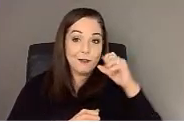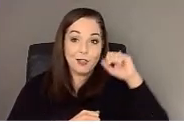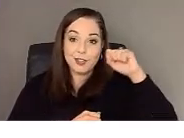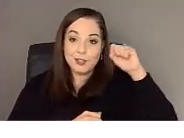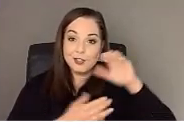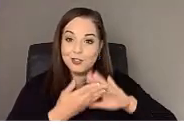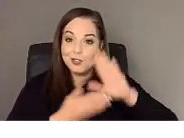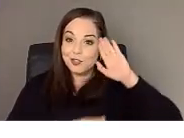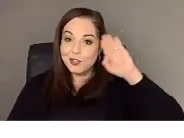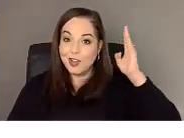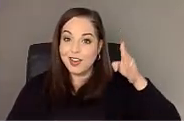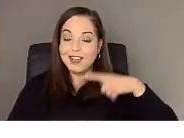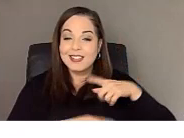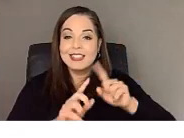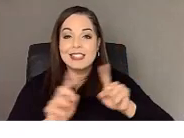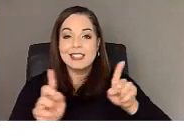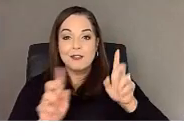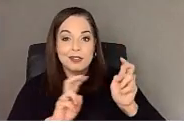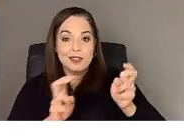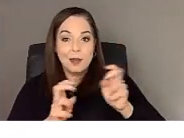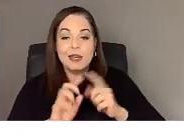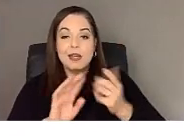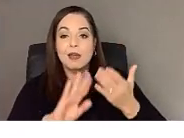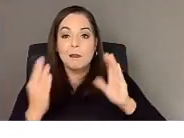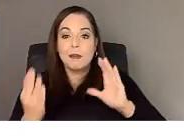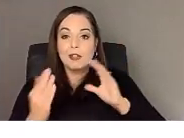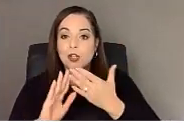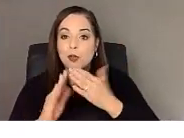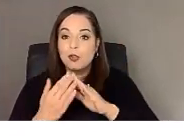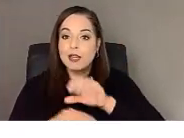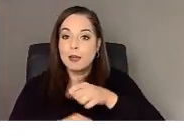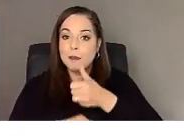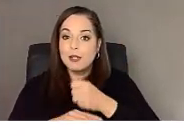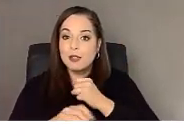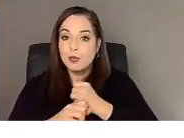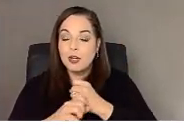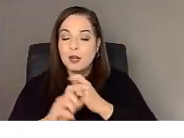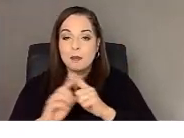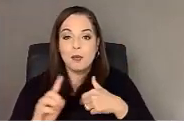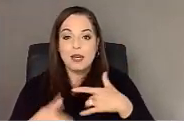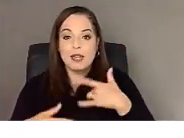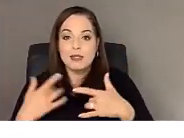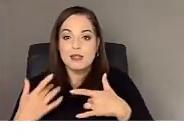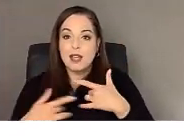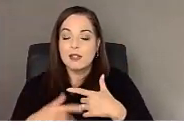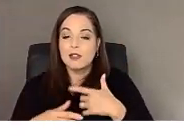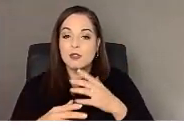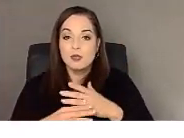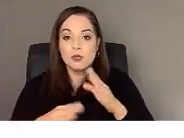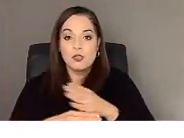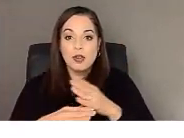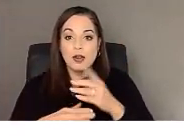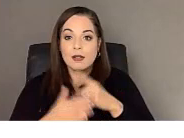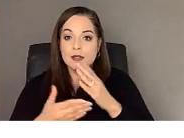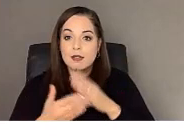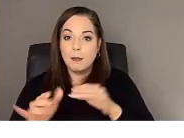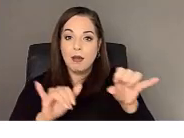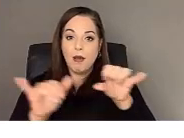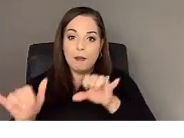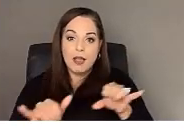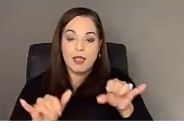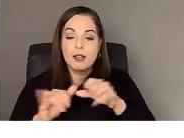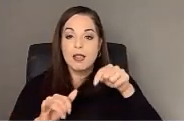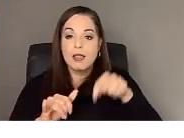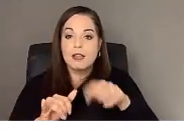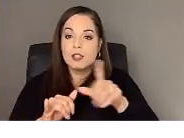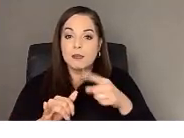is a different one than the community-based work, but we're, um, excited to share. And there's some commonalities in, um, just being this, being a